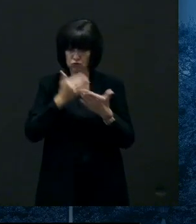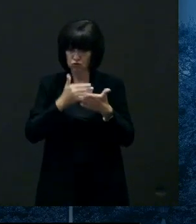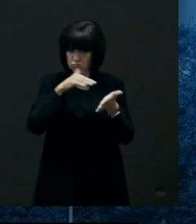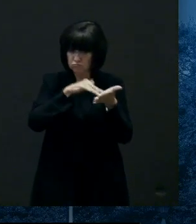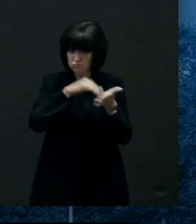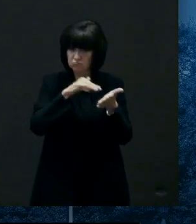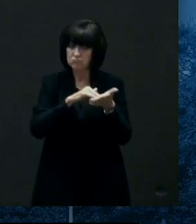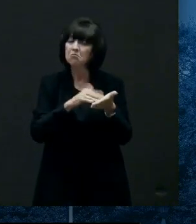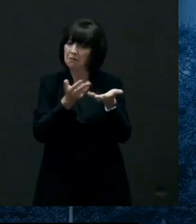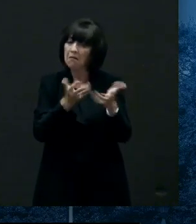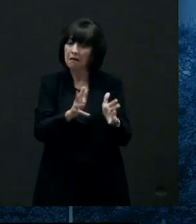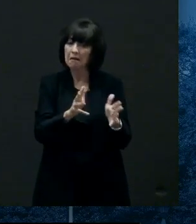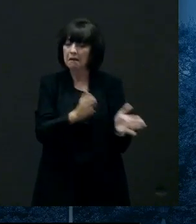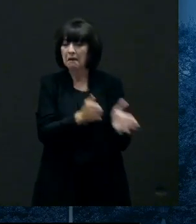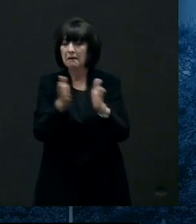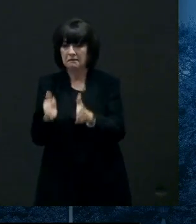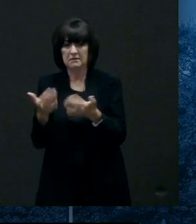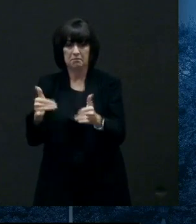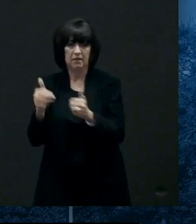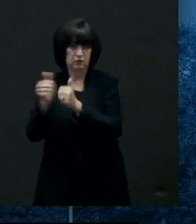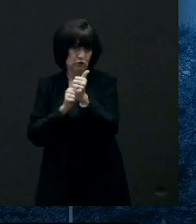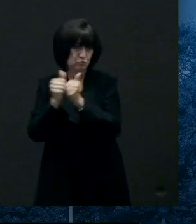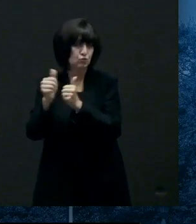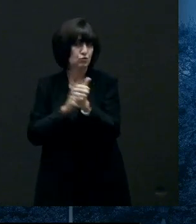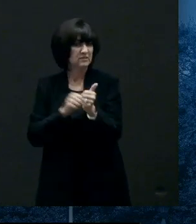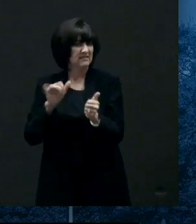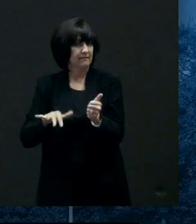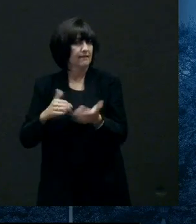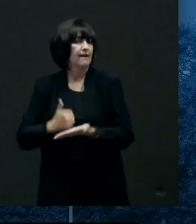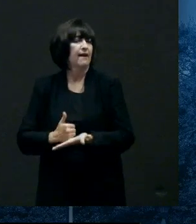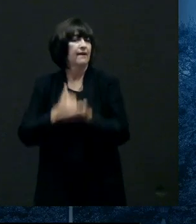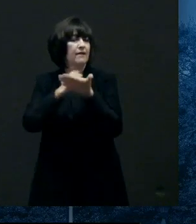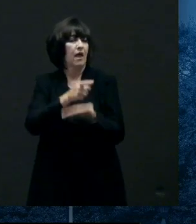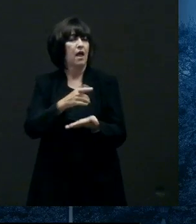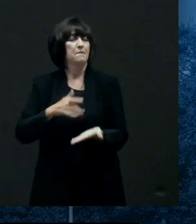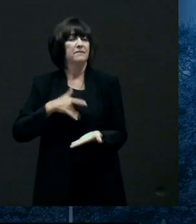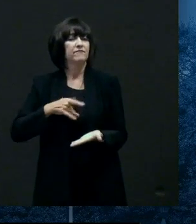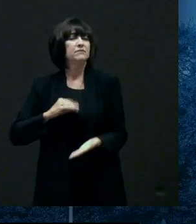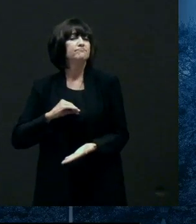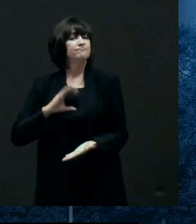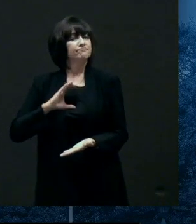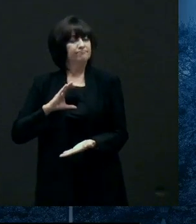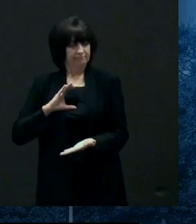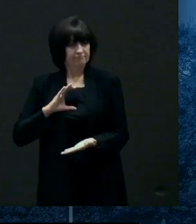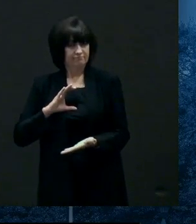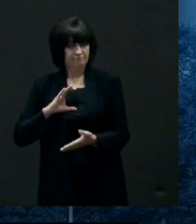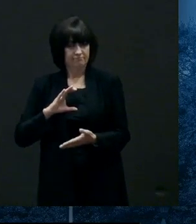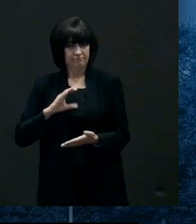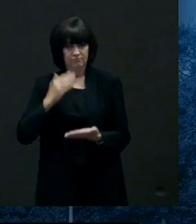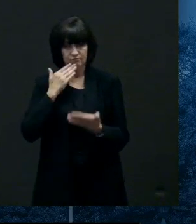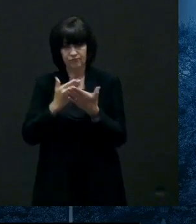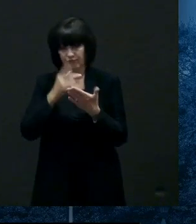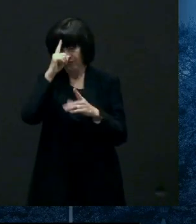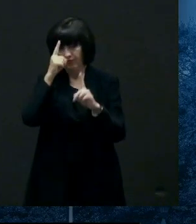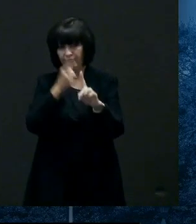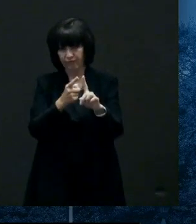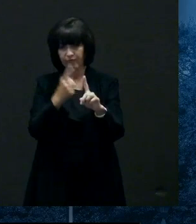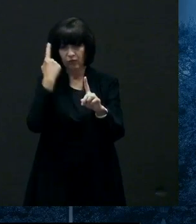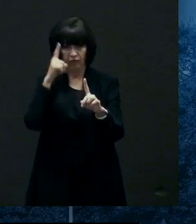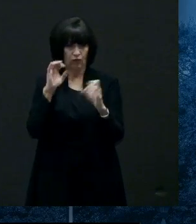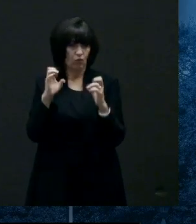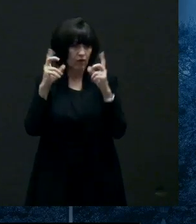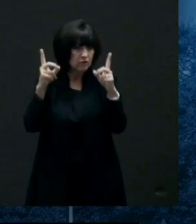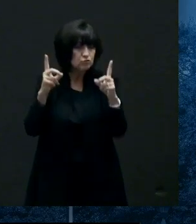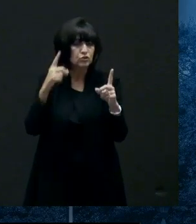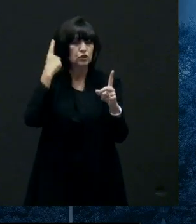fulfilling life so i know how how hard the decision that diaa made i appoint a number of the members some of the members